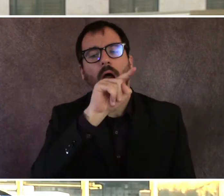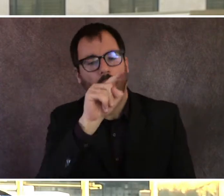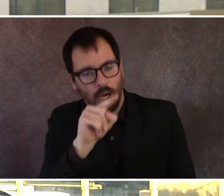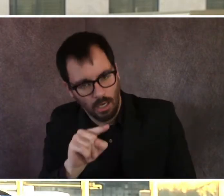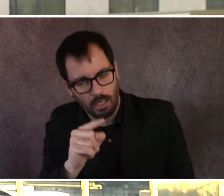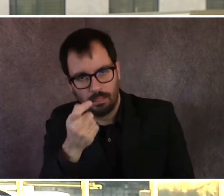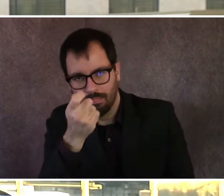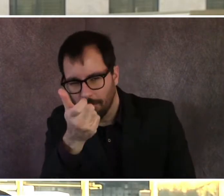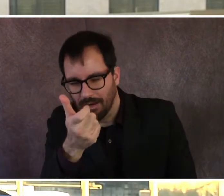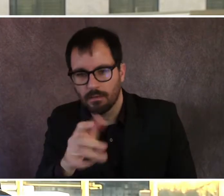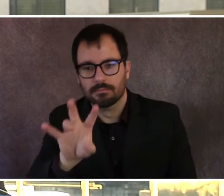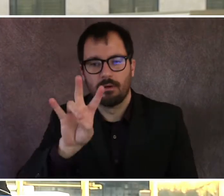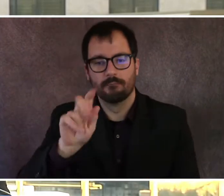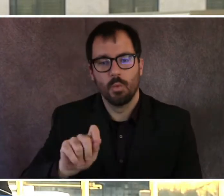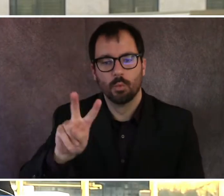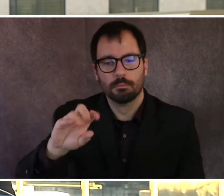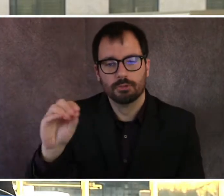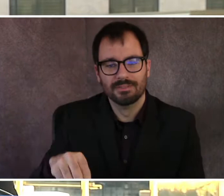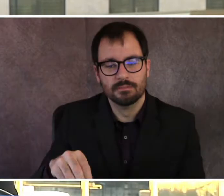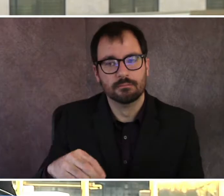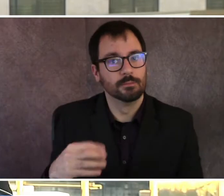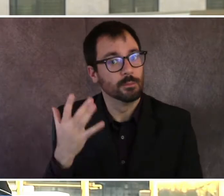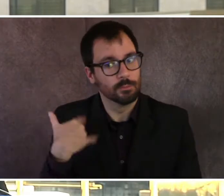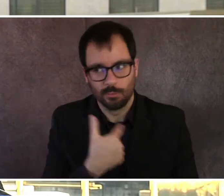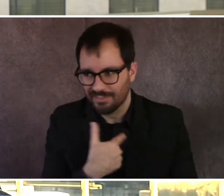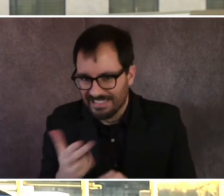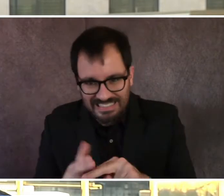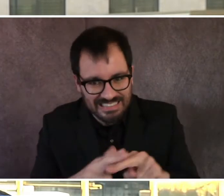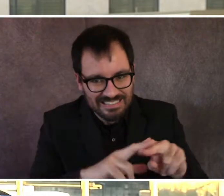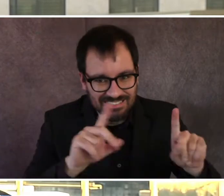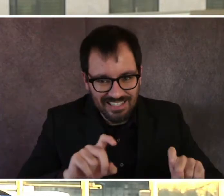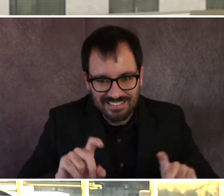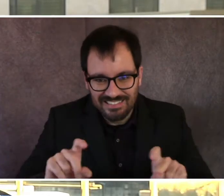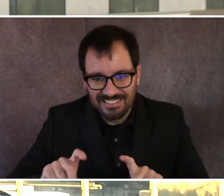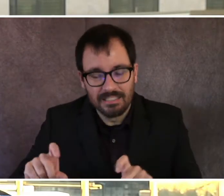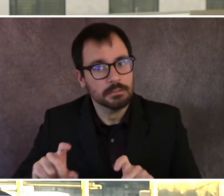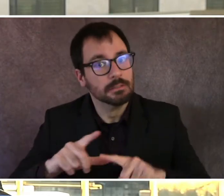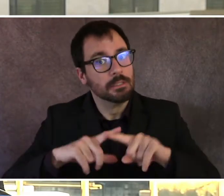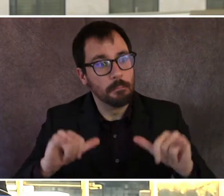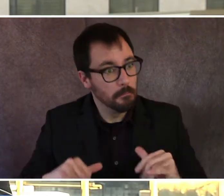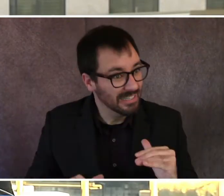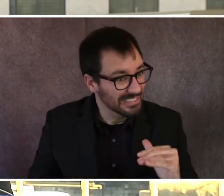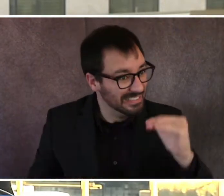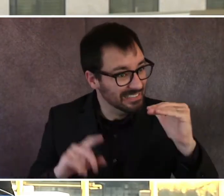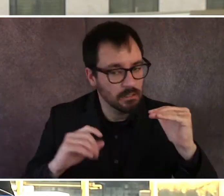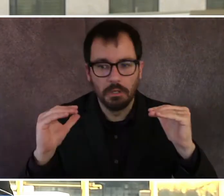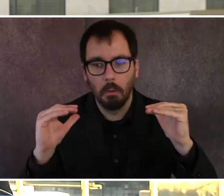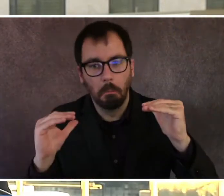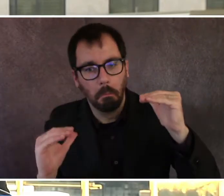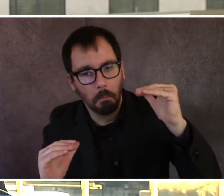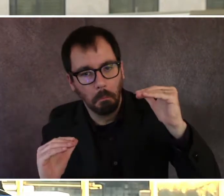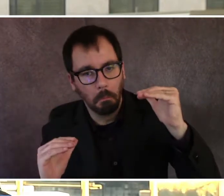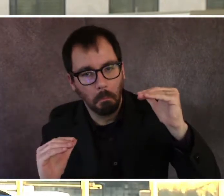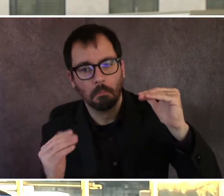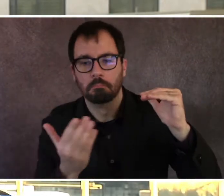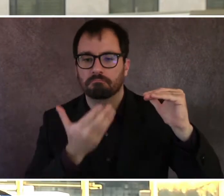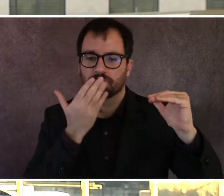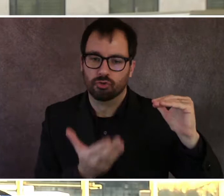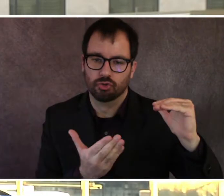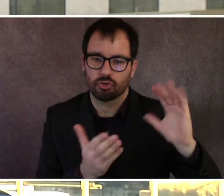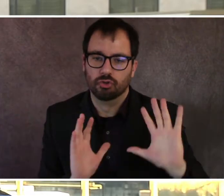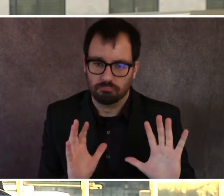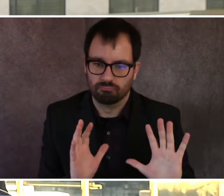total positive tests. So we want to be able to get a more accurate number of exactly where COVID-19 is here in the city of Boston.